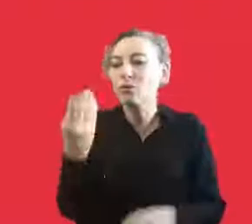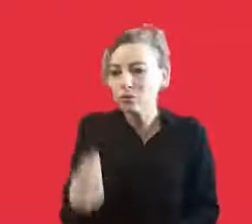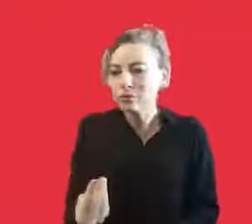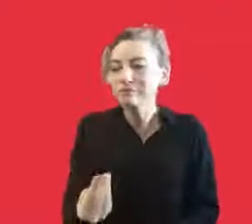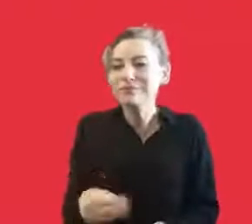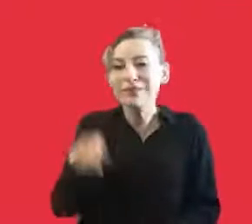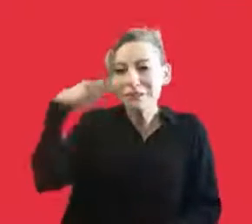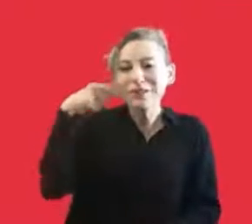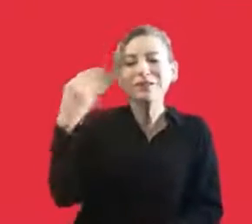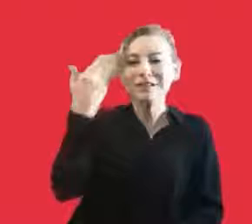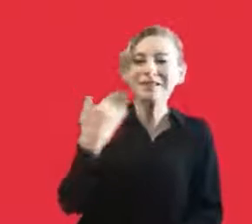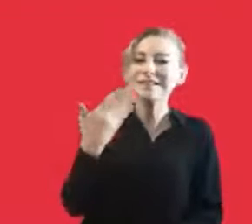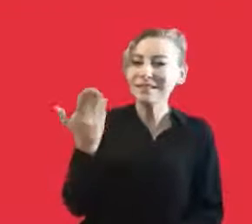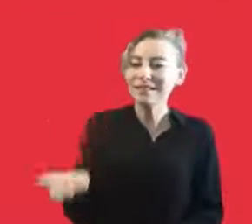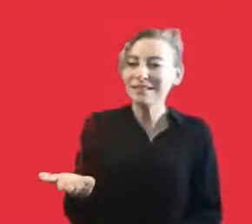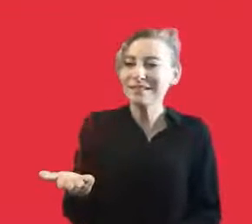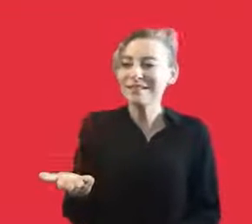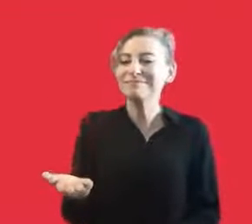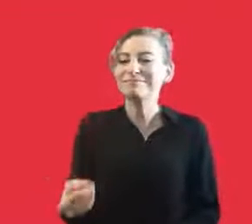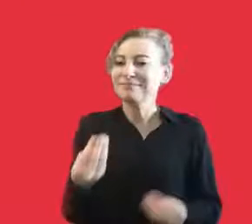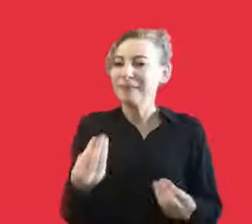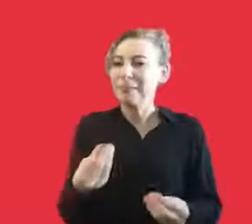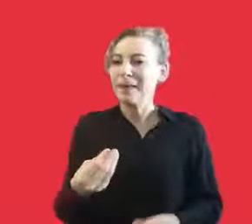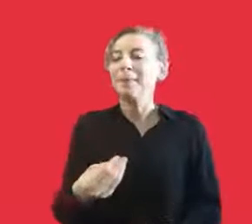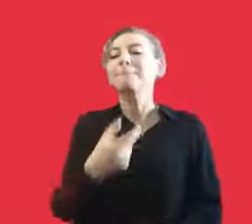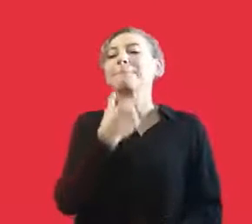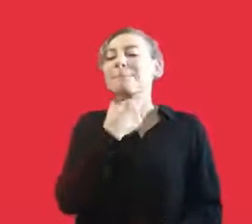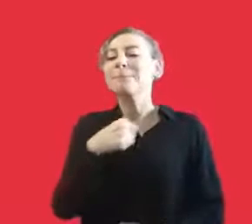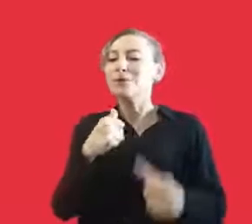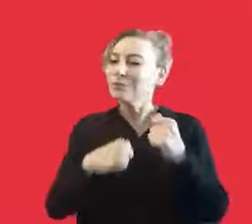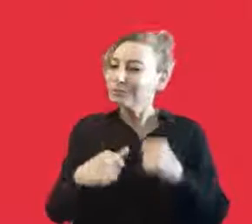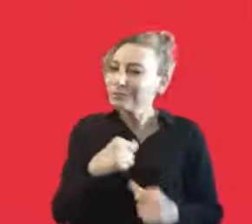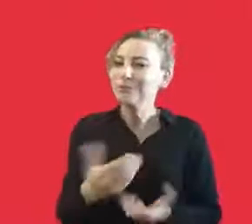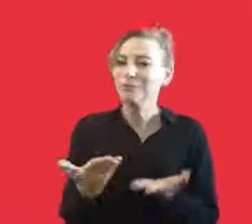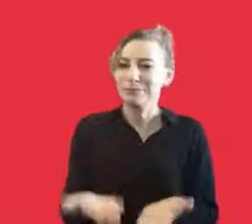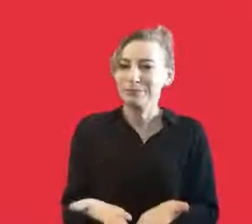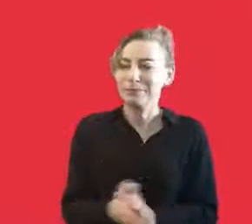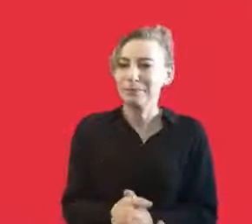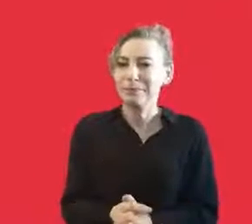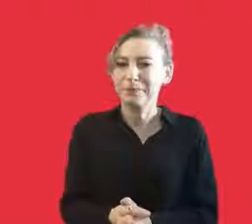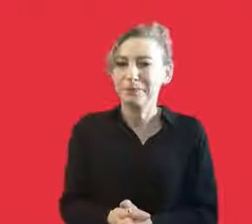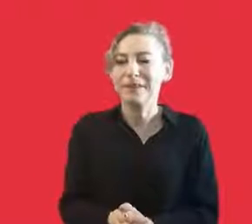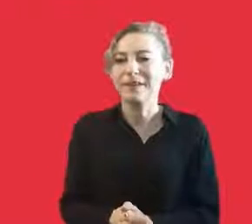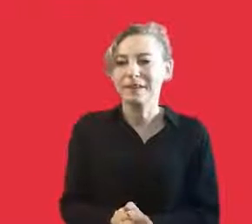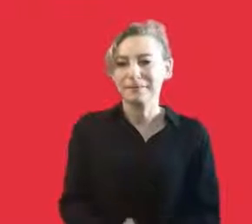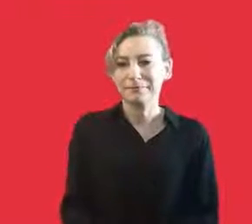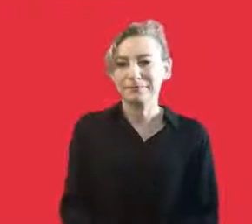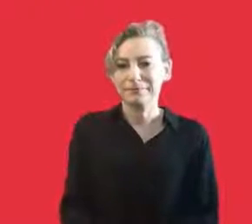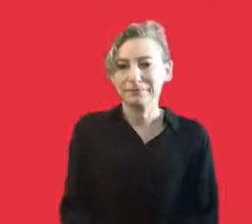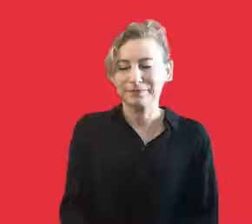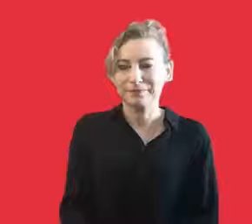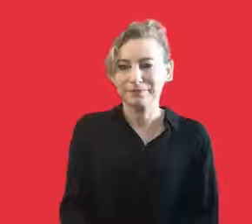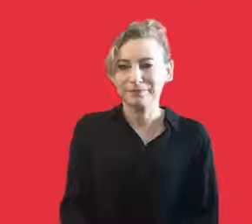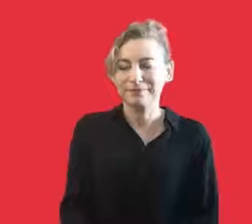Boazici Youth Choir as well. also watched the performance of this choir. And we established the Magna